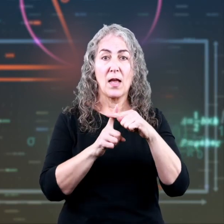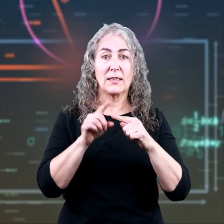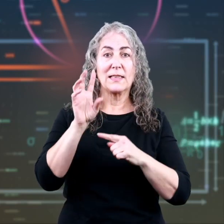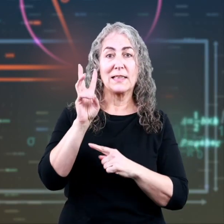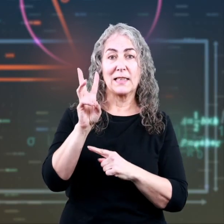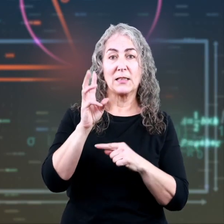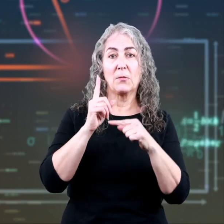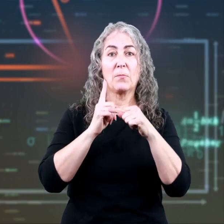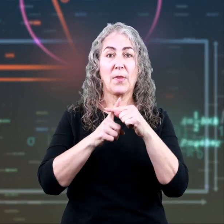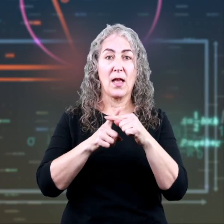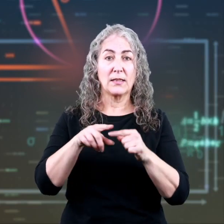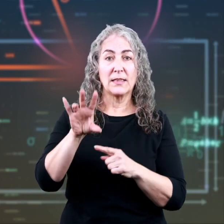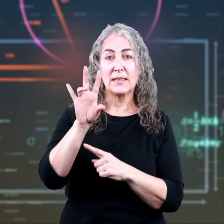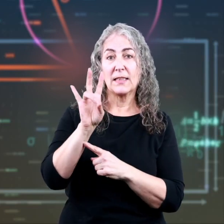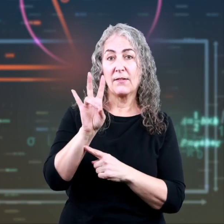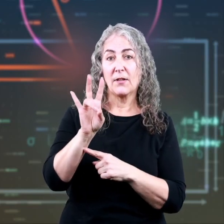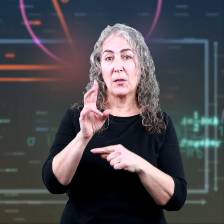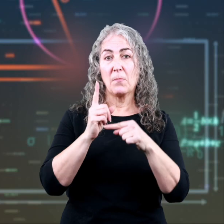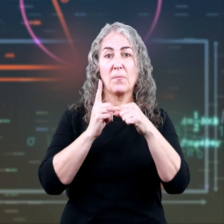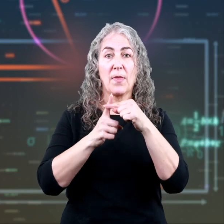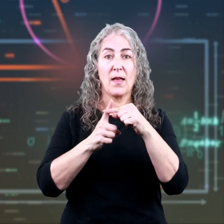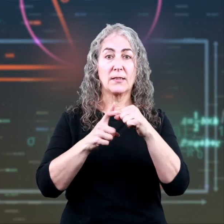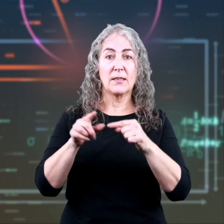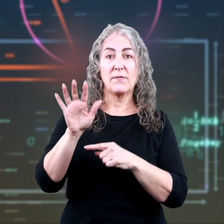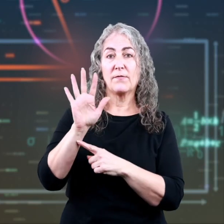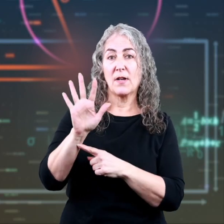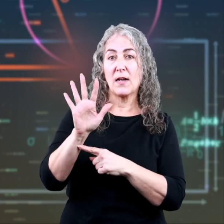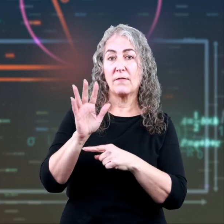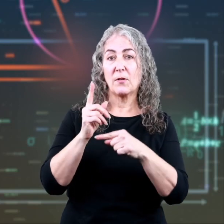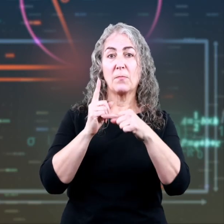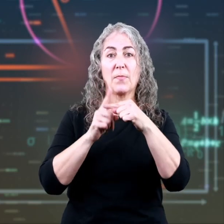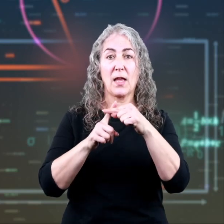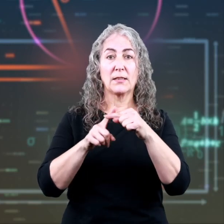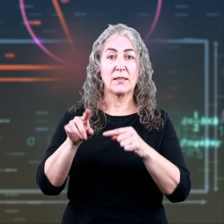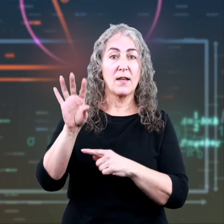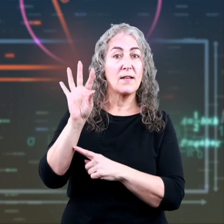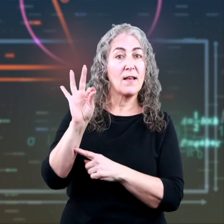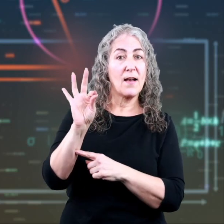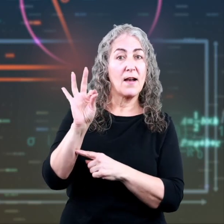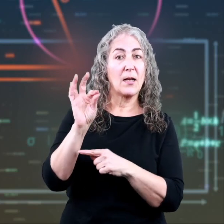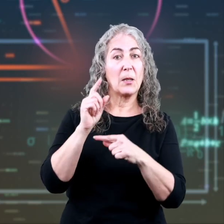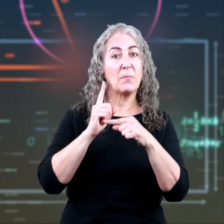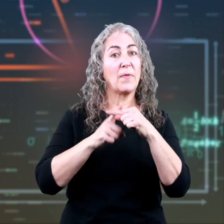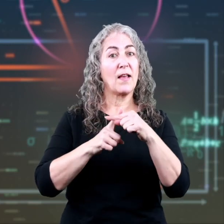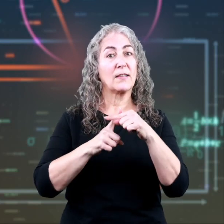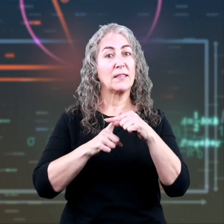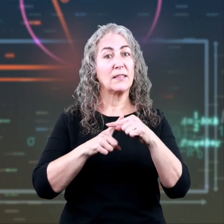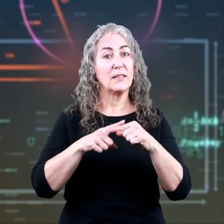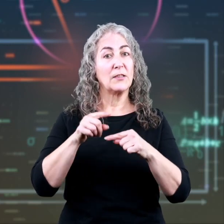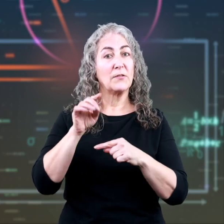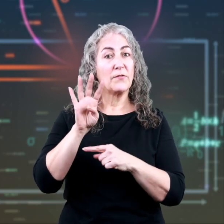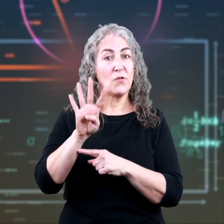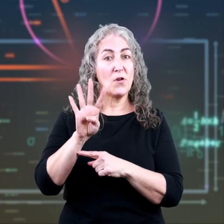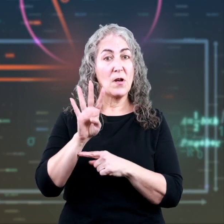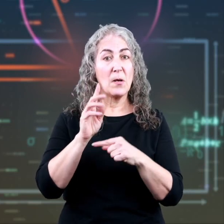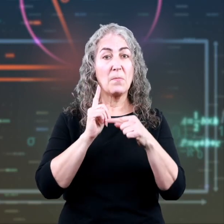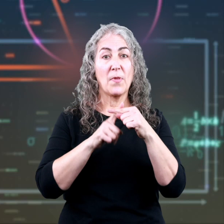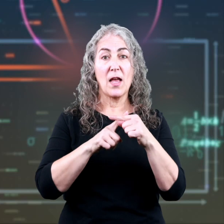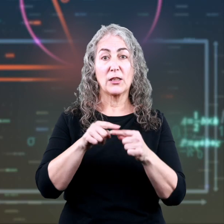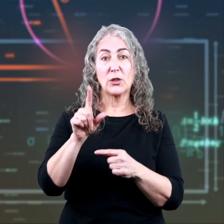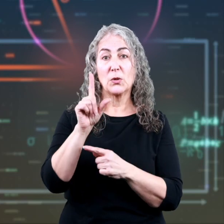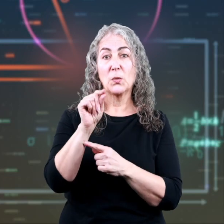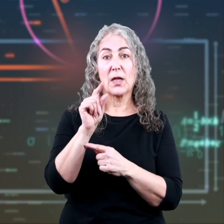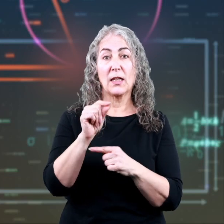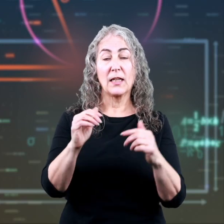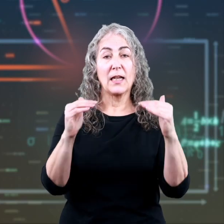plus 7 plus 5 plus 7 plus 9 plus 4 plus